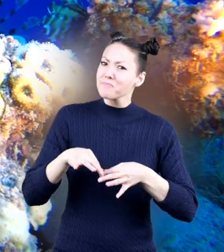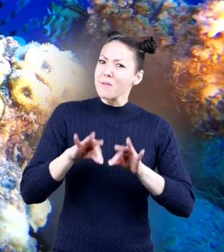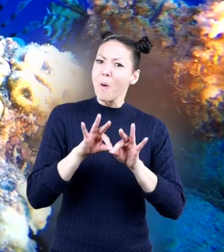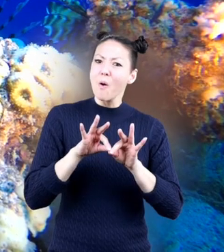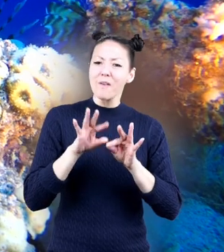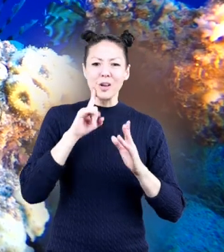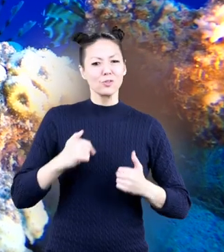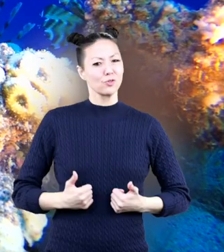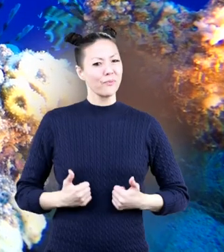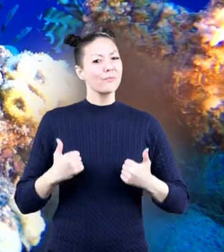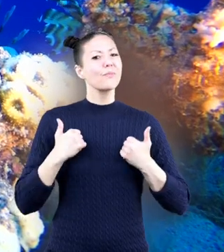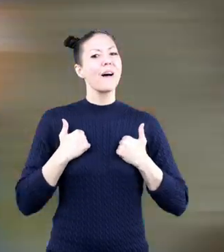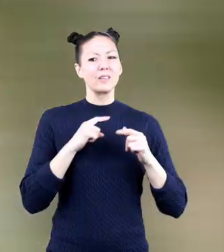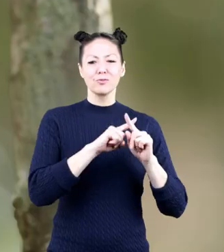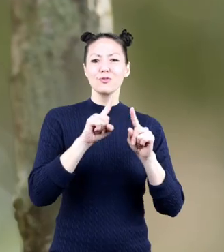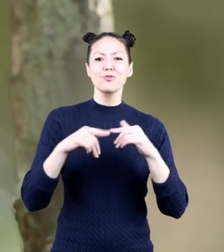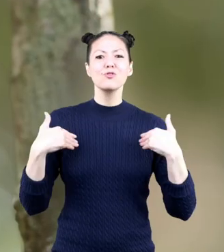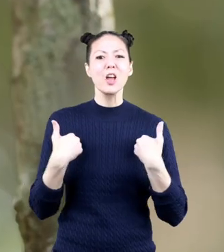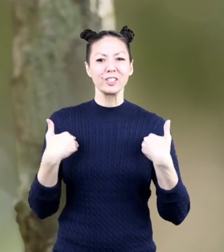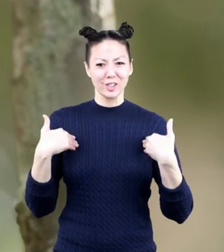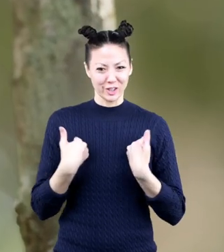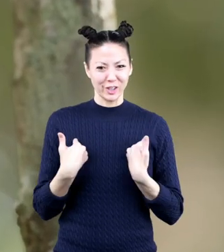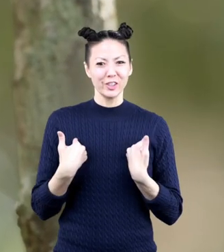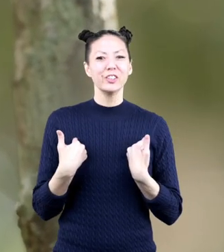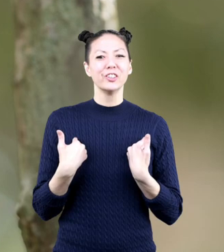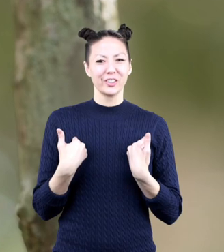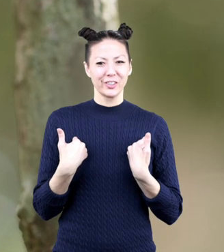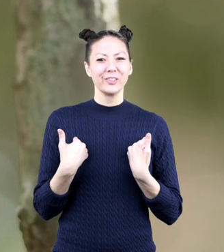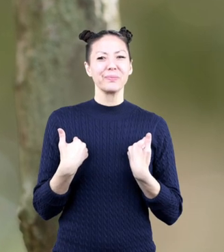plays an important part in the survival of many creatures.